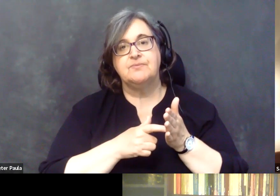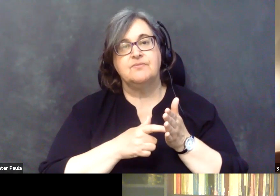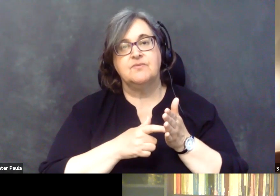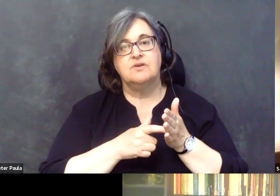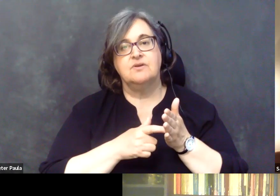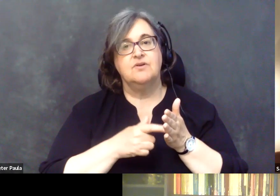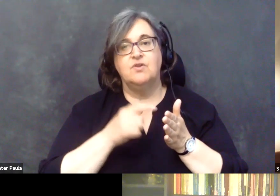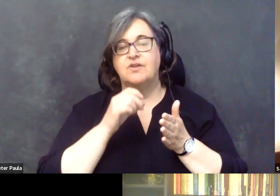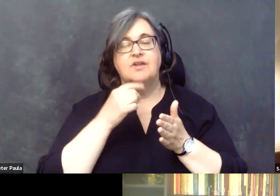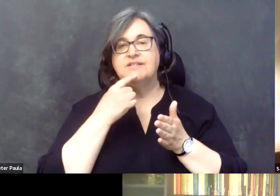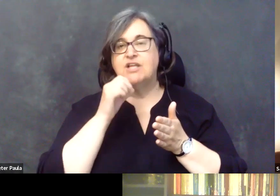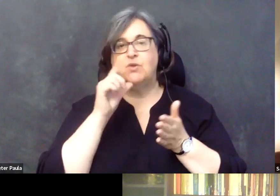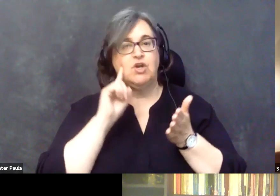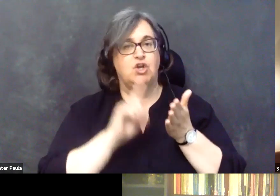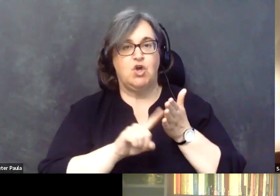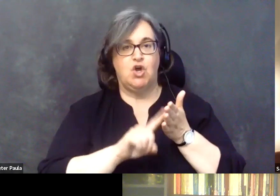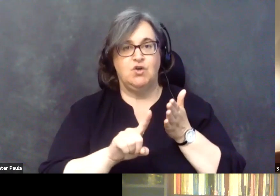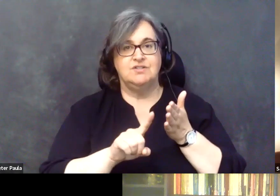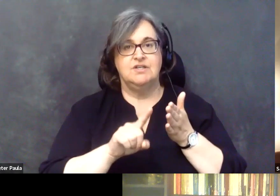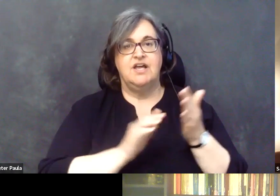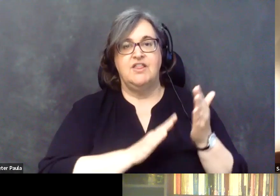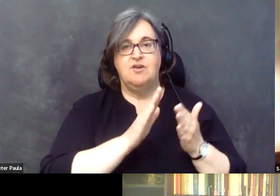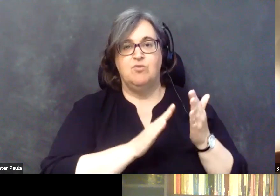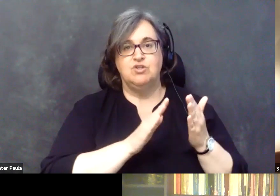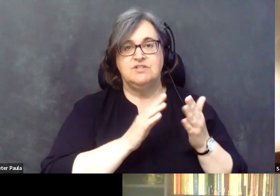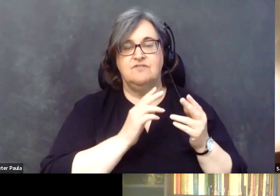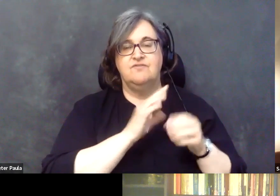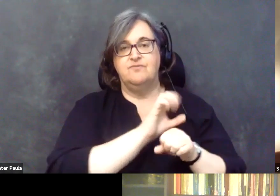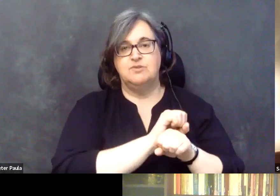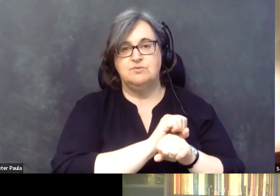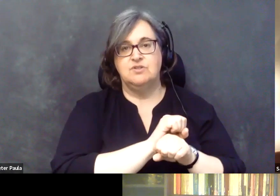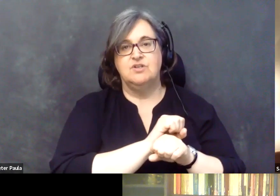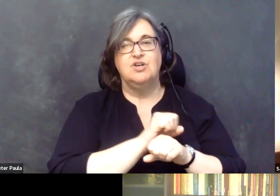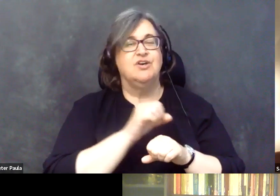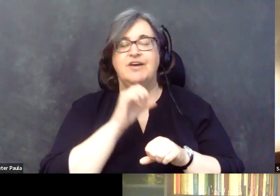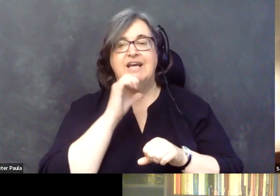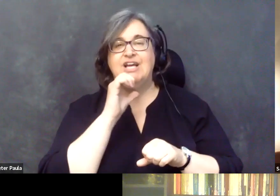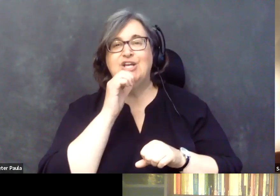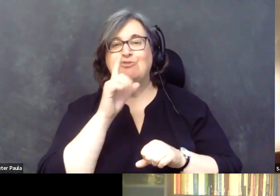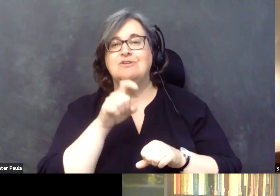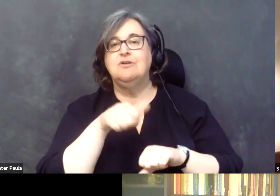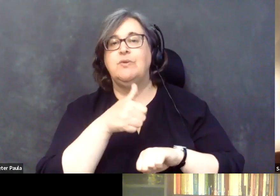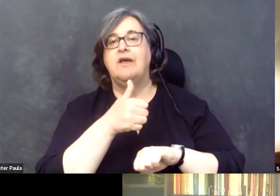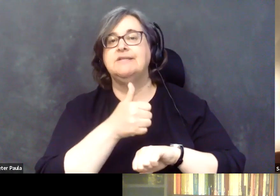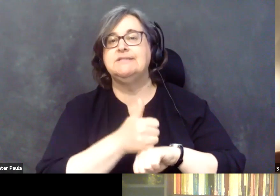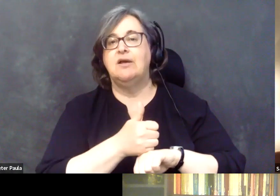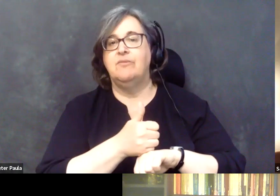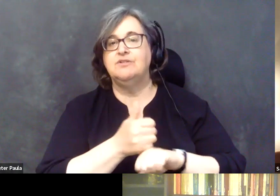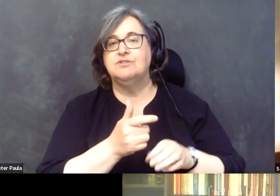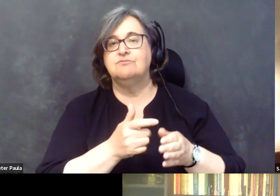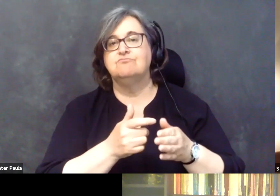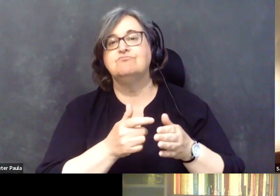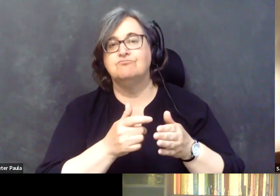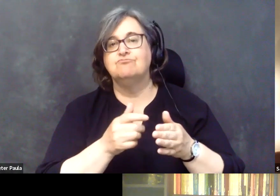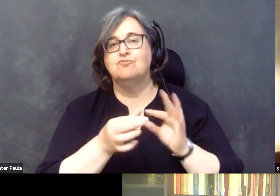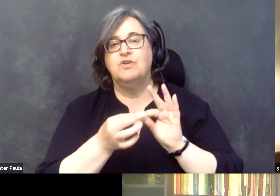not audit that in-person visit or the established relationship before, which means a